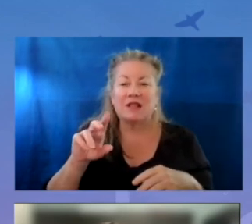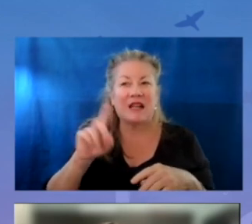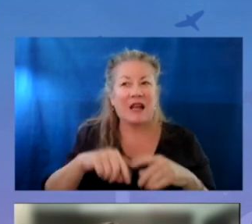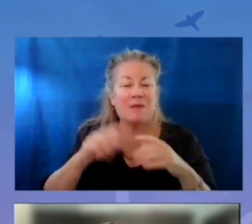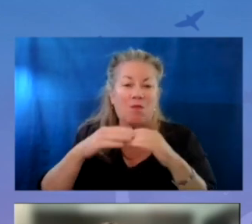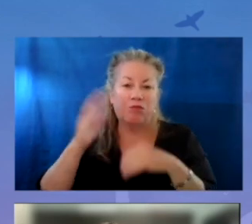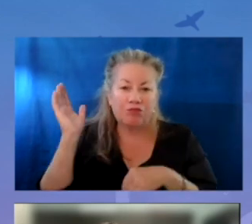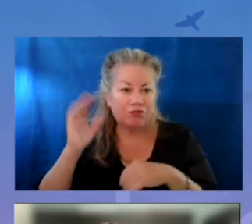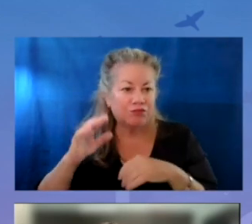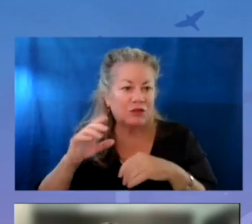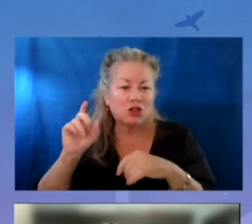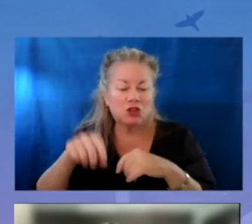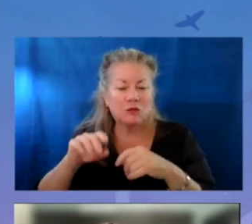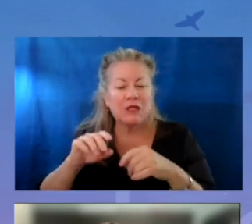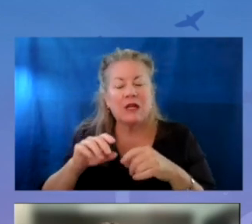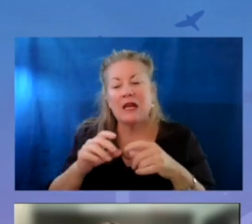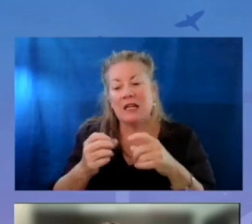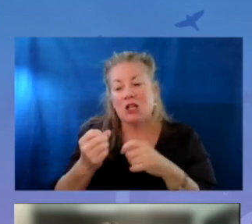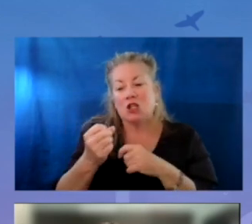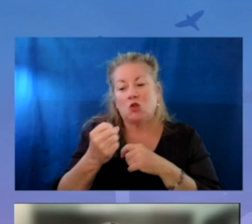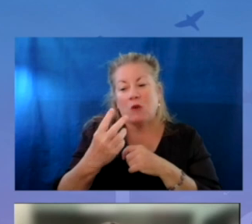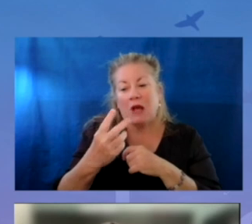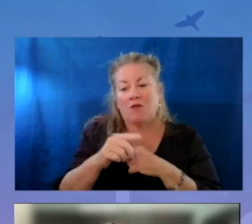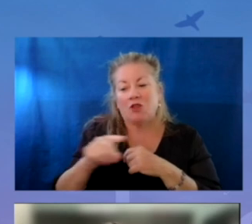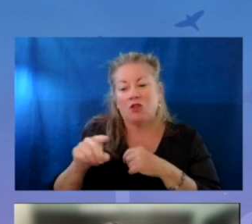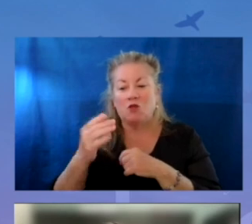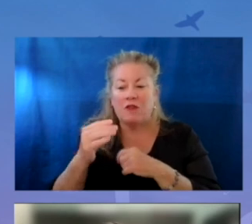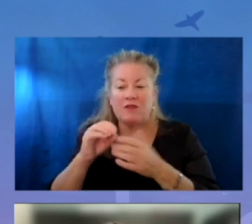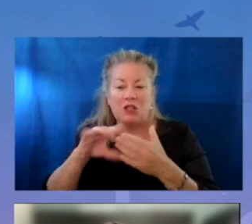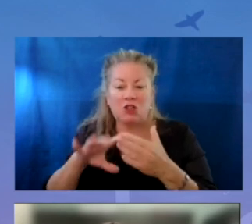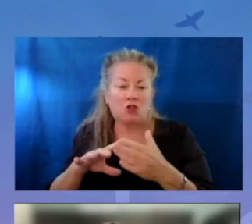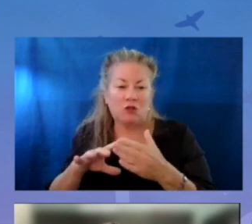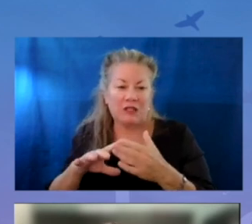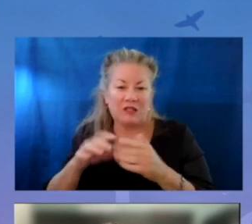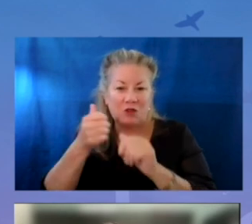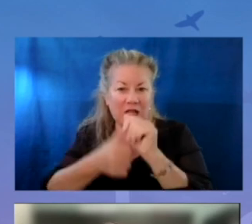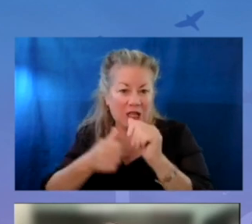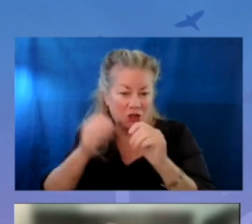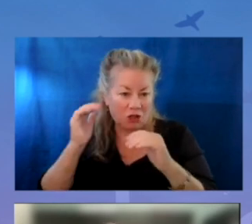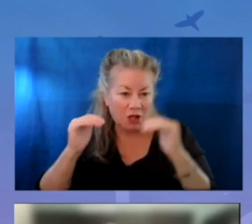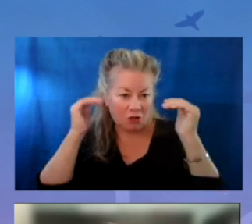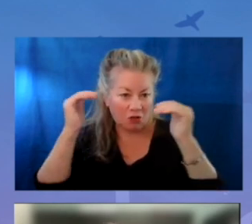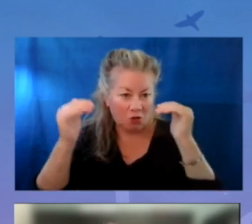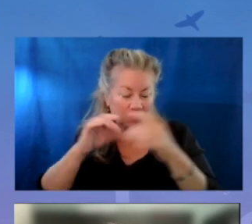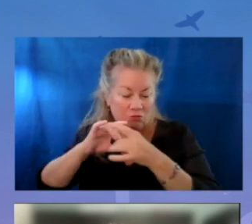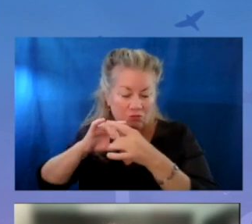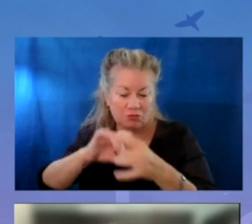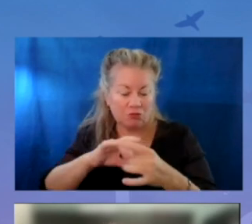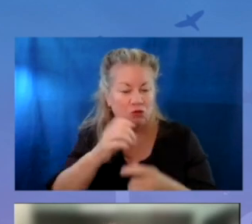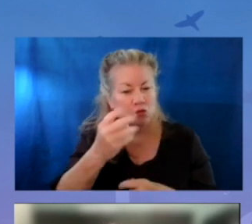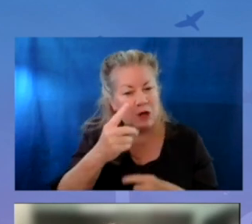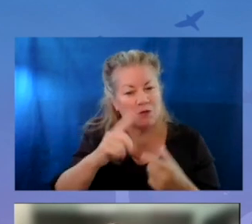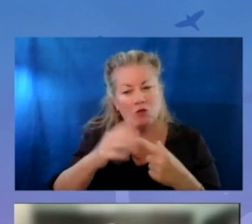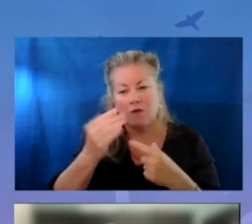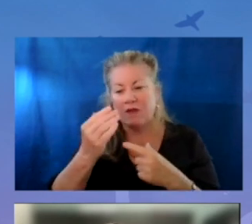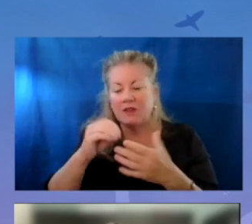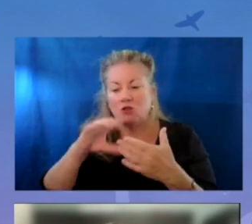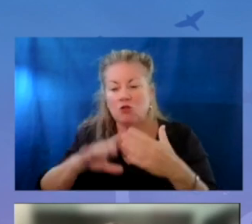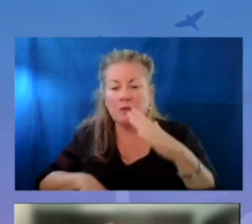So no Navigator should serve more than 12 to 15 students in order to build those strong relationships